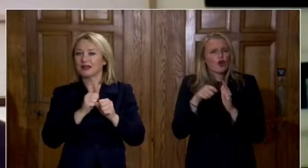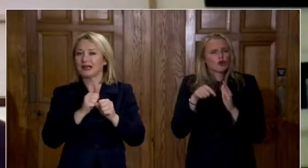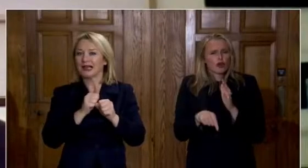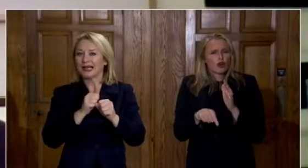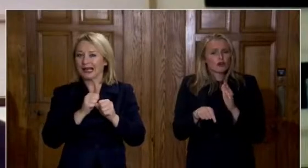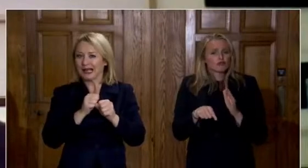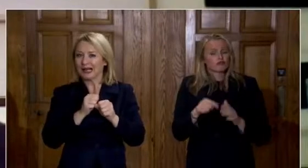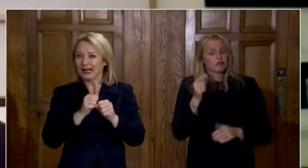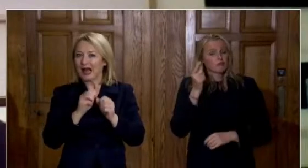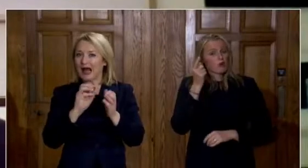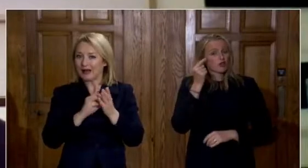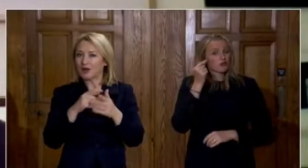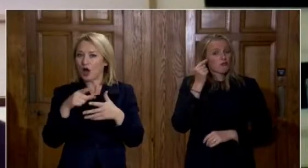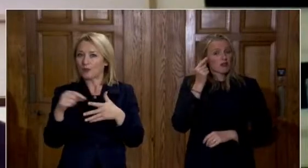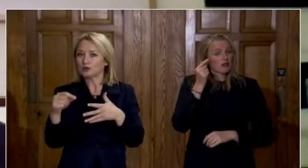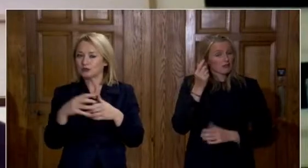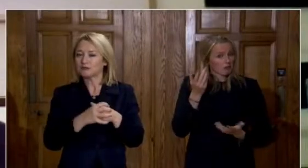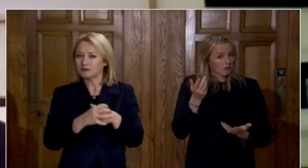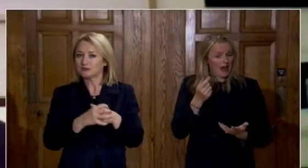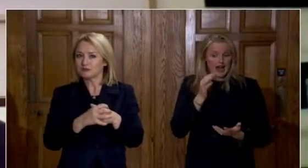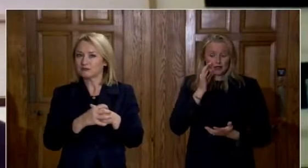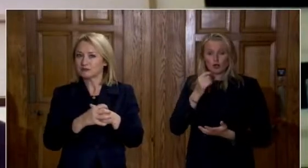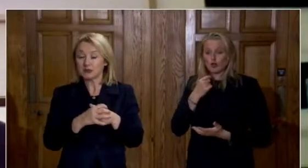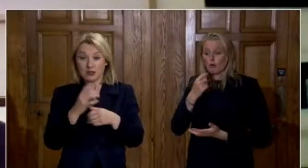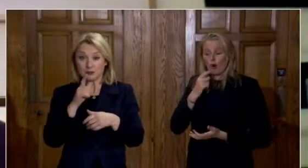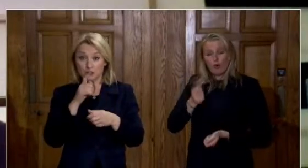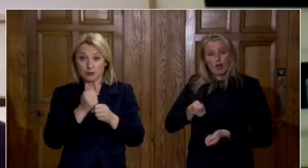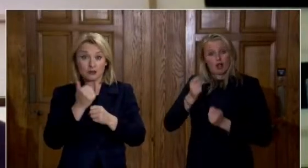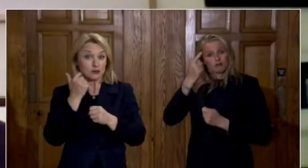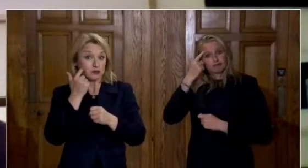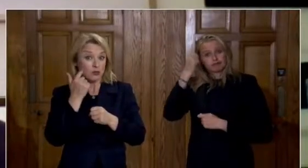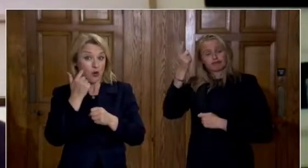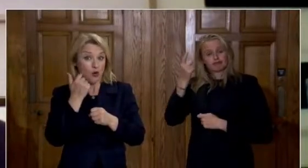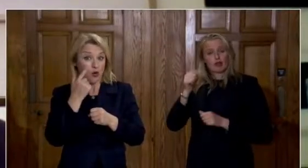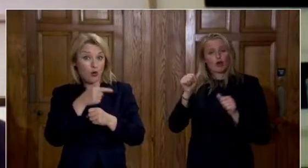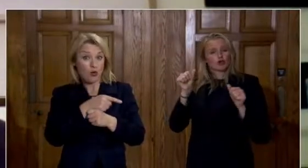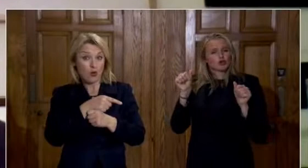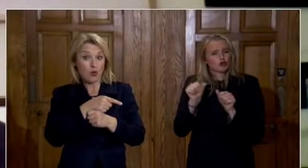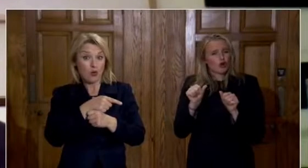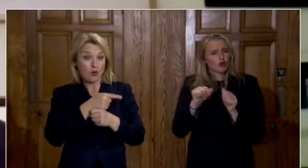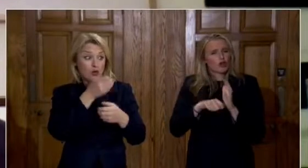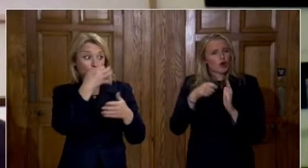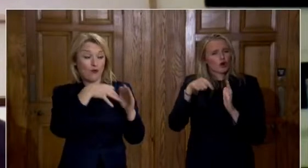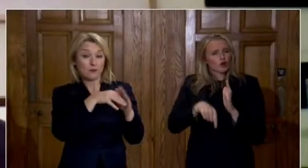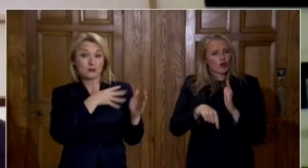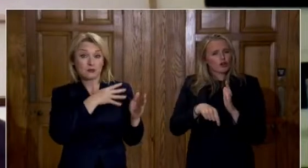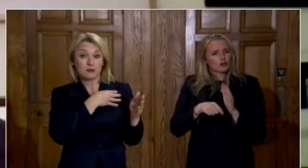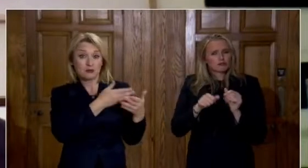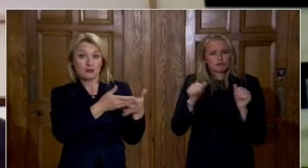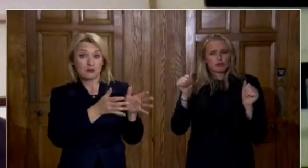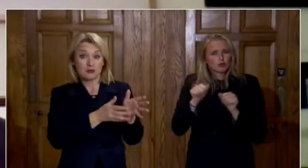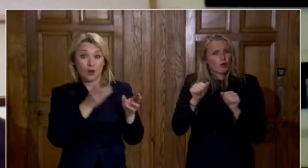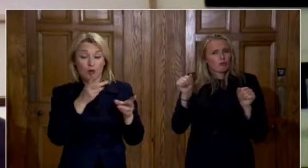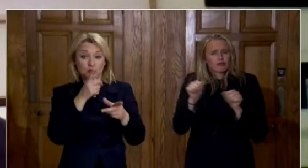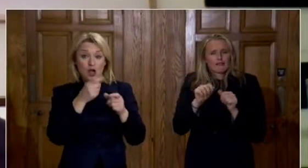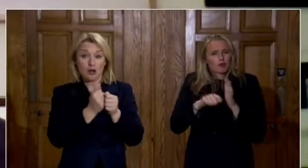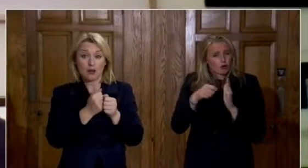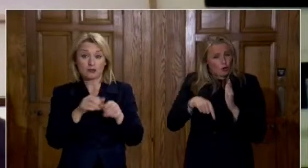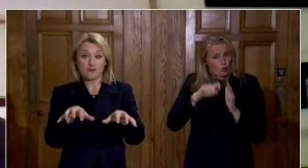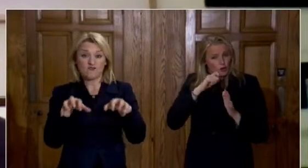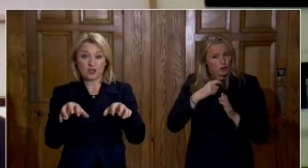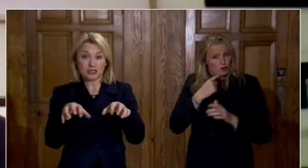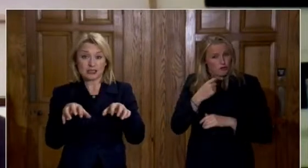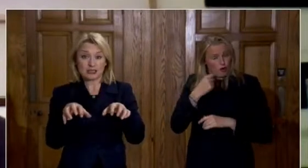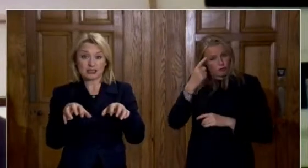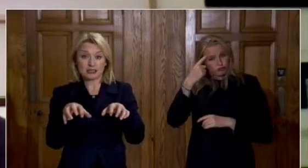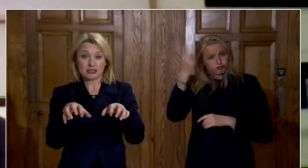taking it off the table will it be on the table tomorrow i mean is this a measure that could be potentially um discussed and